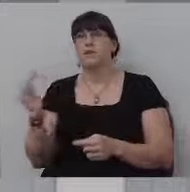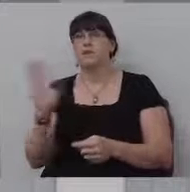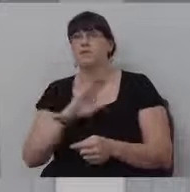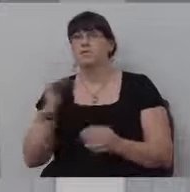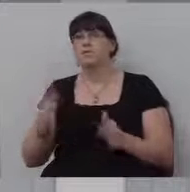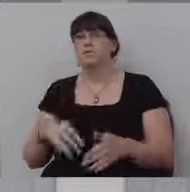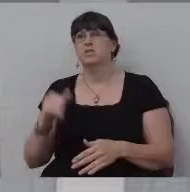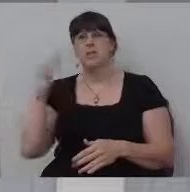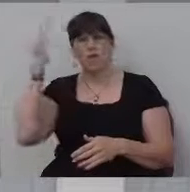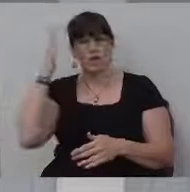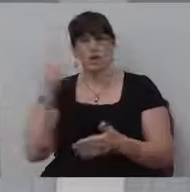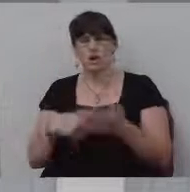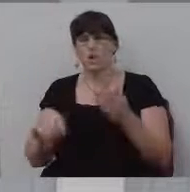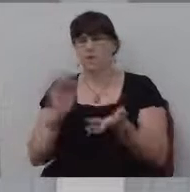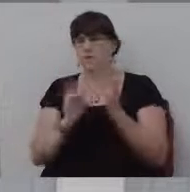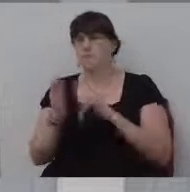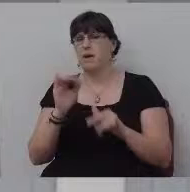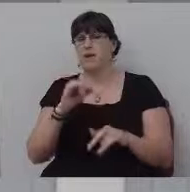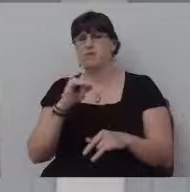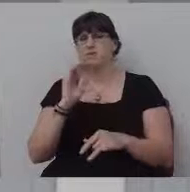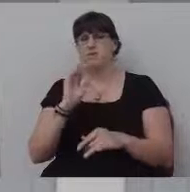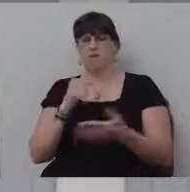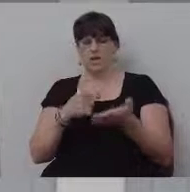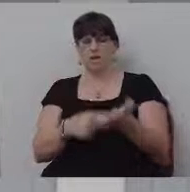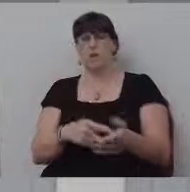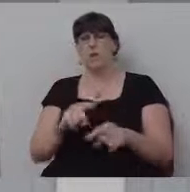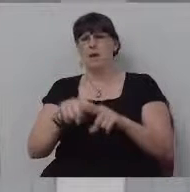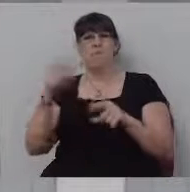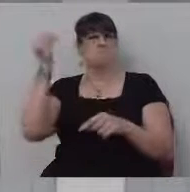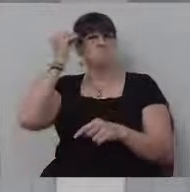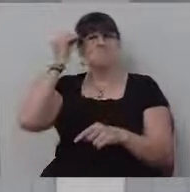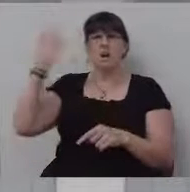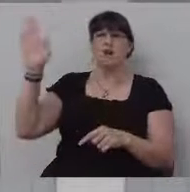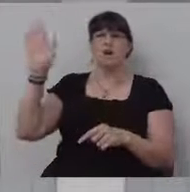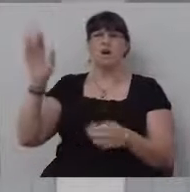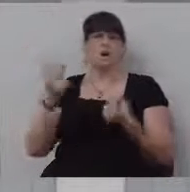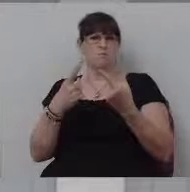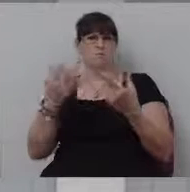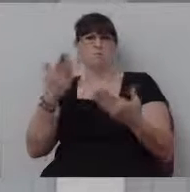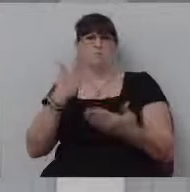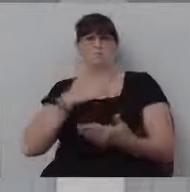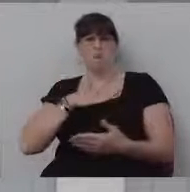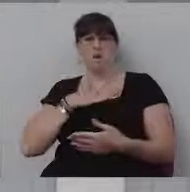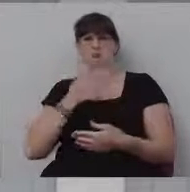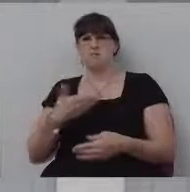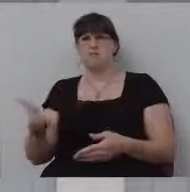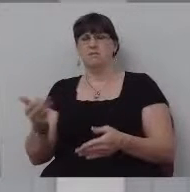say, I know what the Bible says, but I don't care. I'm doing this. And those things,